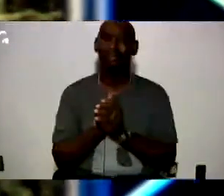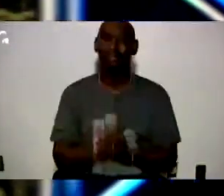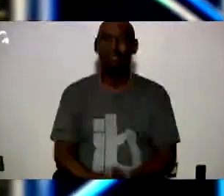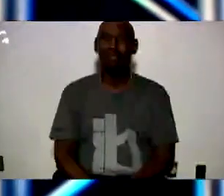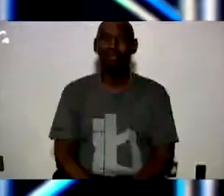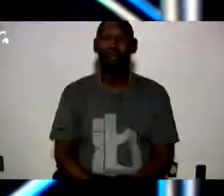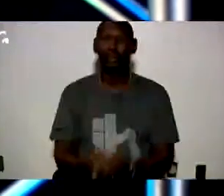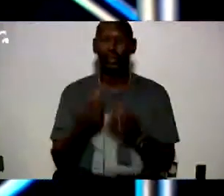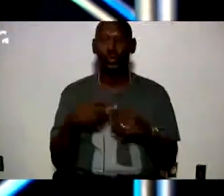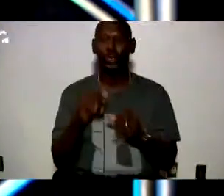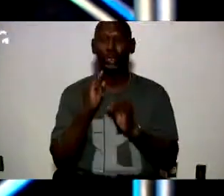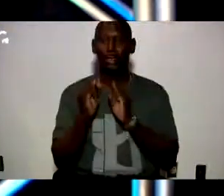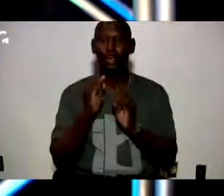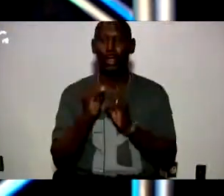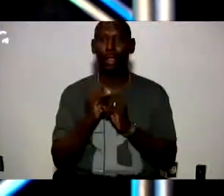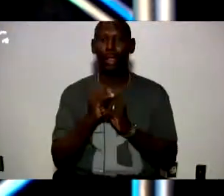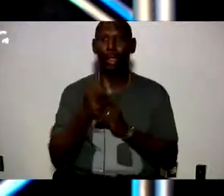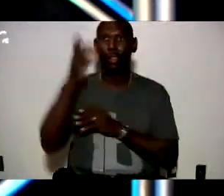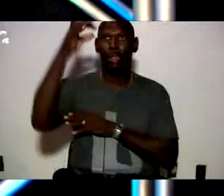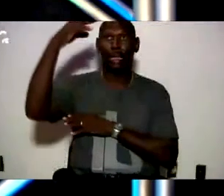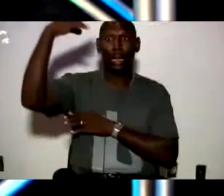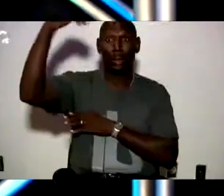And during my interview, the lights go off.